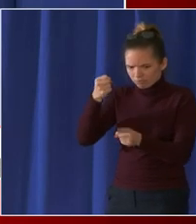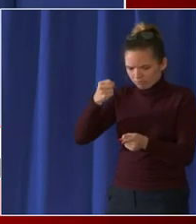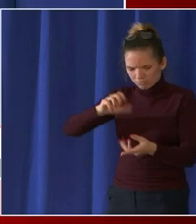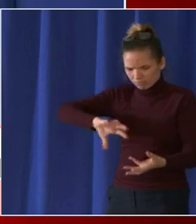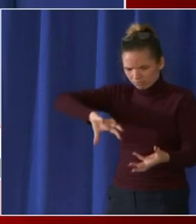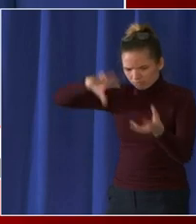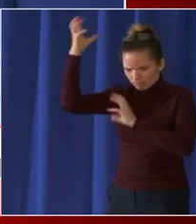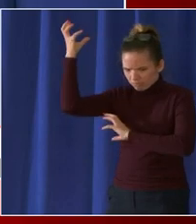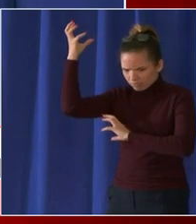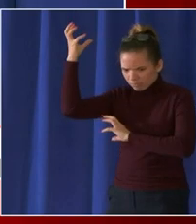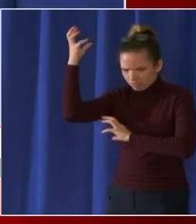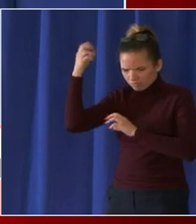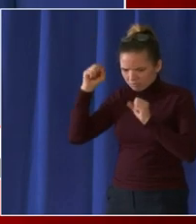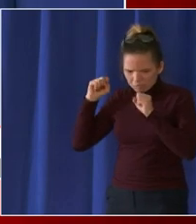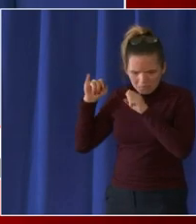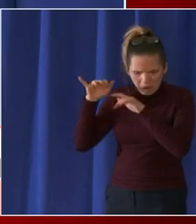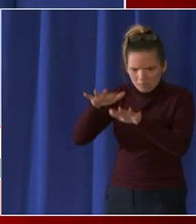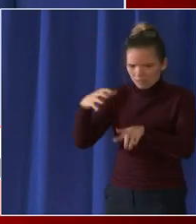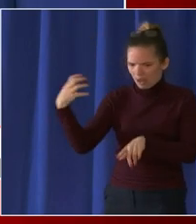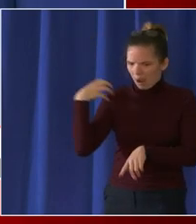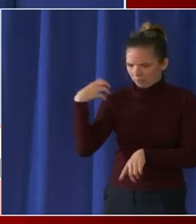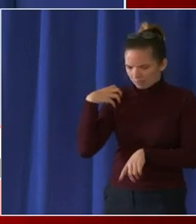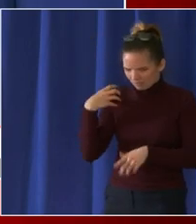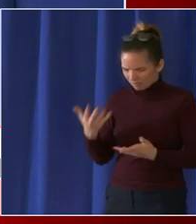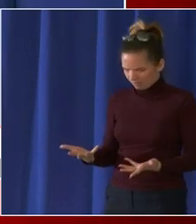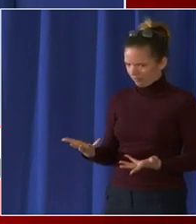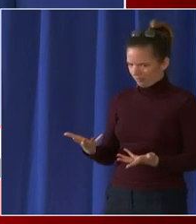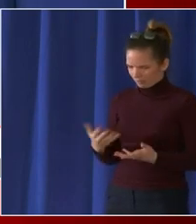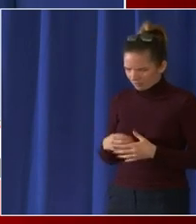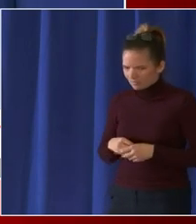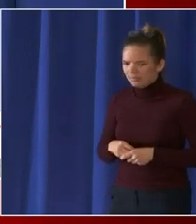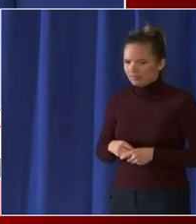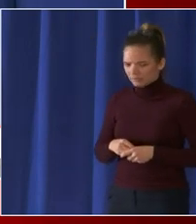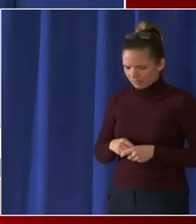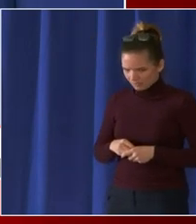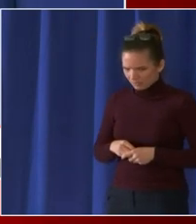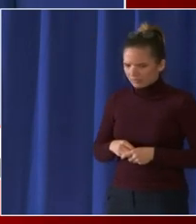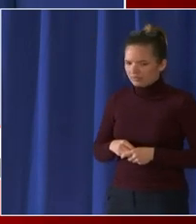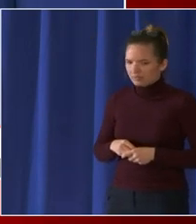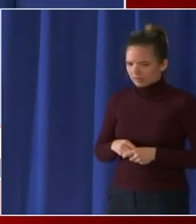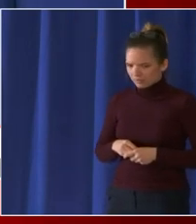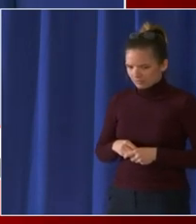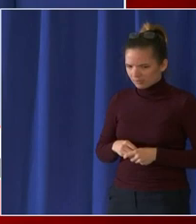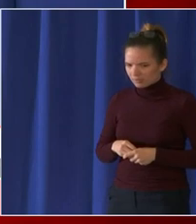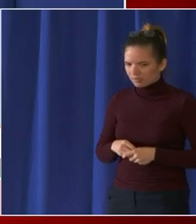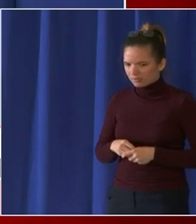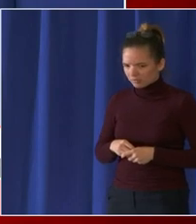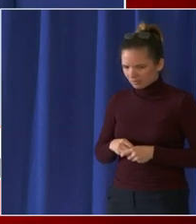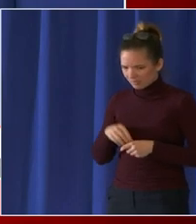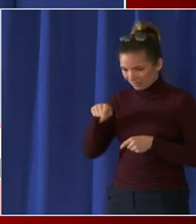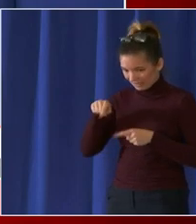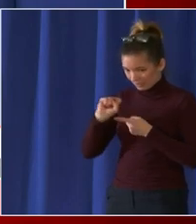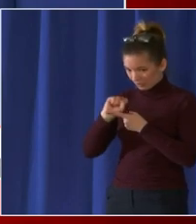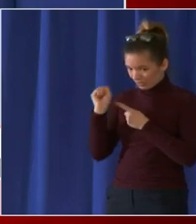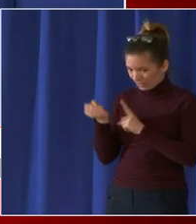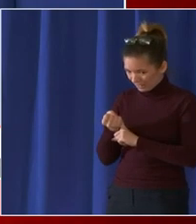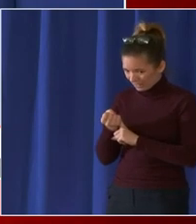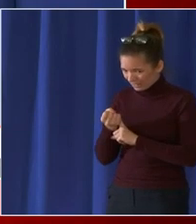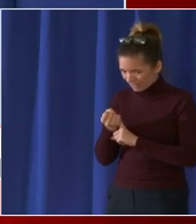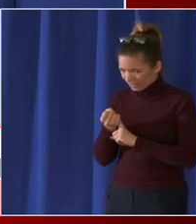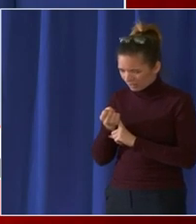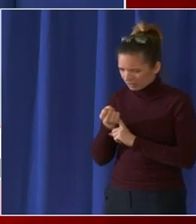this morning as crazy as this sounds even though the situation itself was was just a horrible